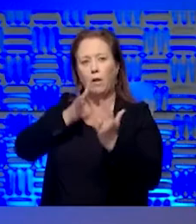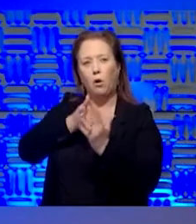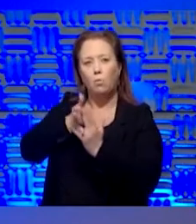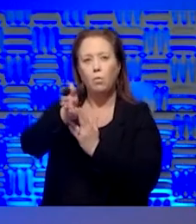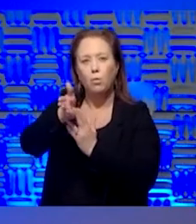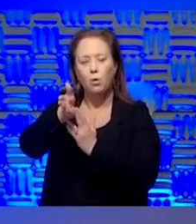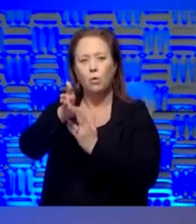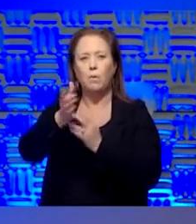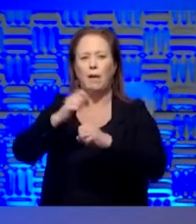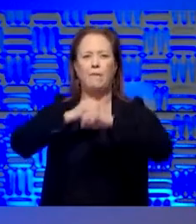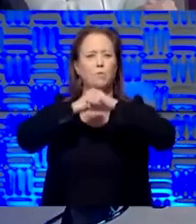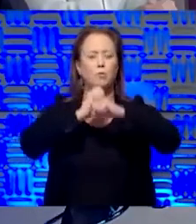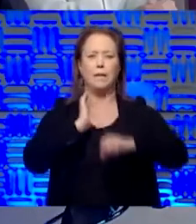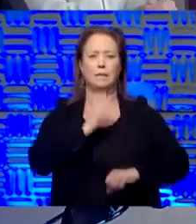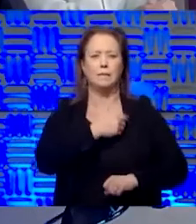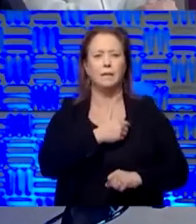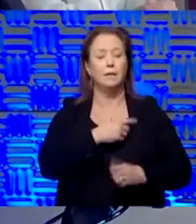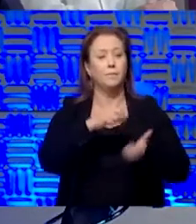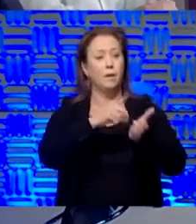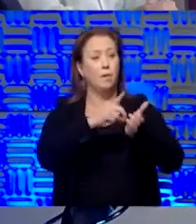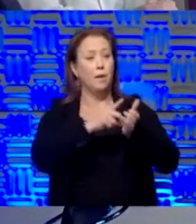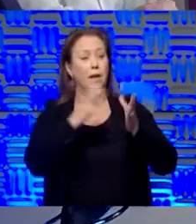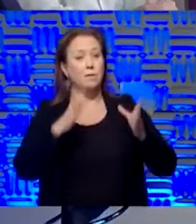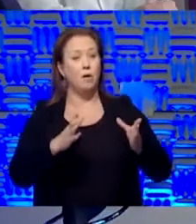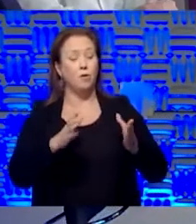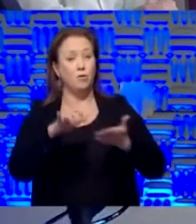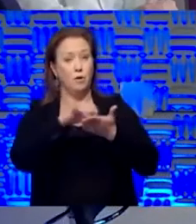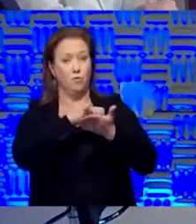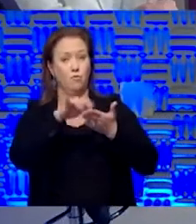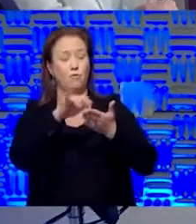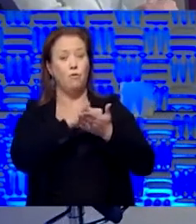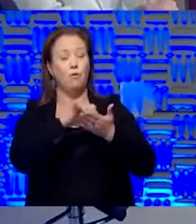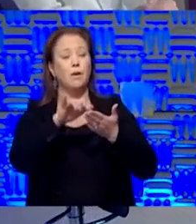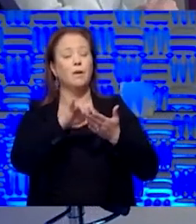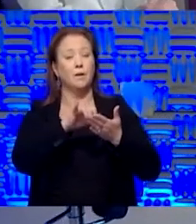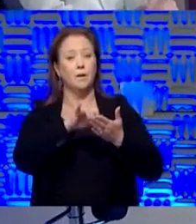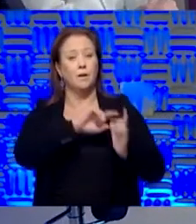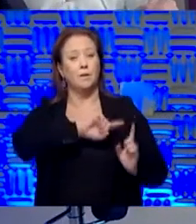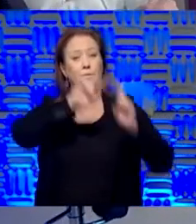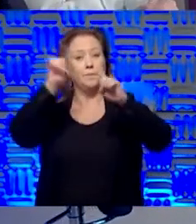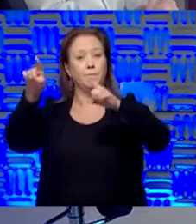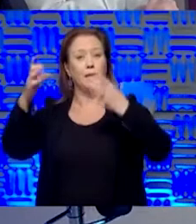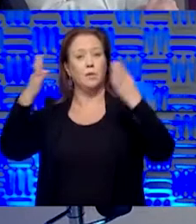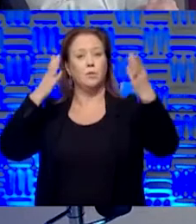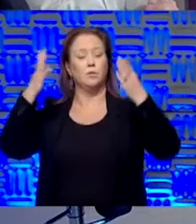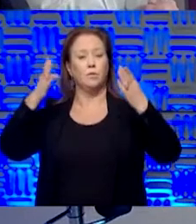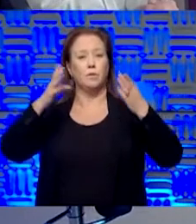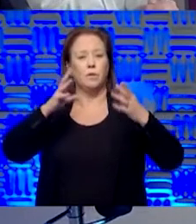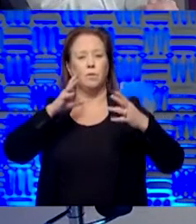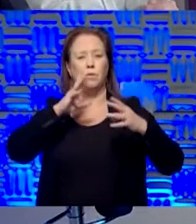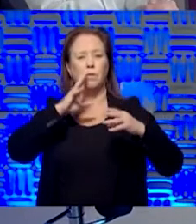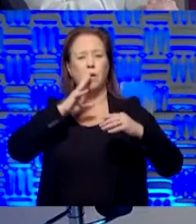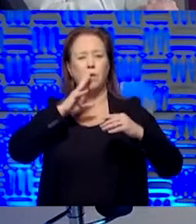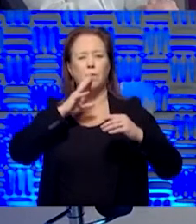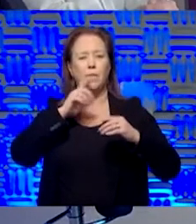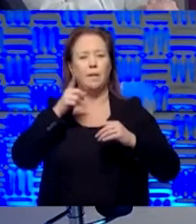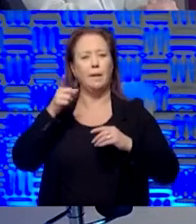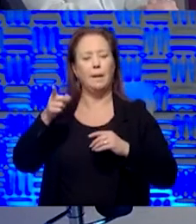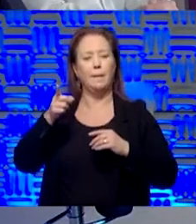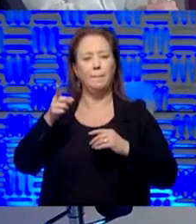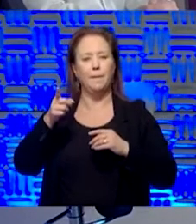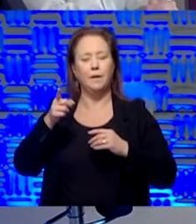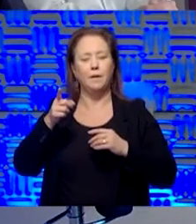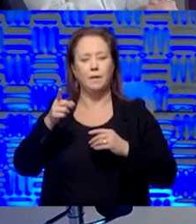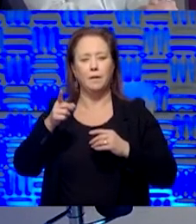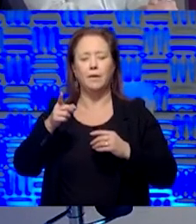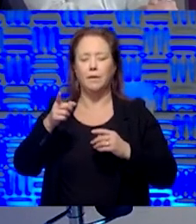we really need to protect ourselves. One of our physicians was in New York and went up there to do service. We'll bring him on to our show and let